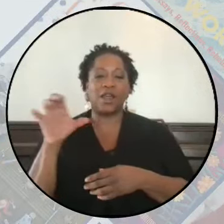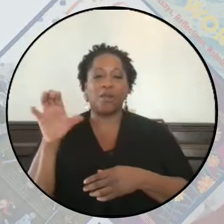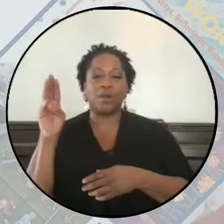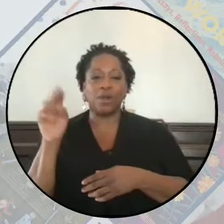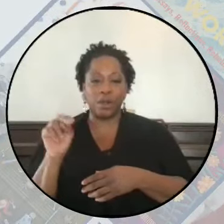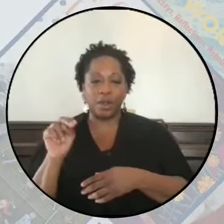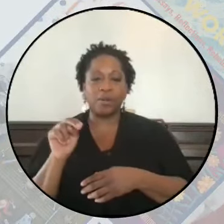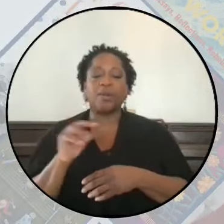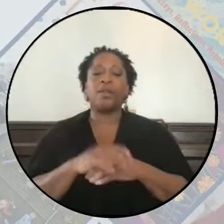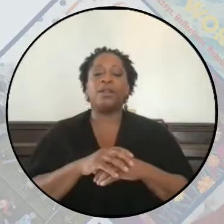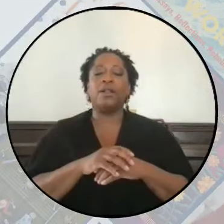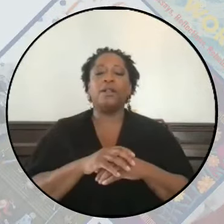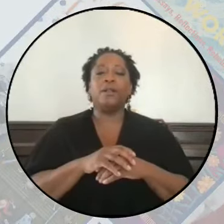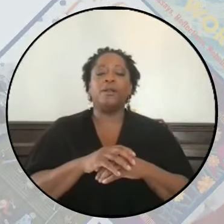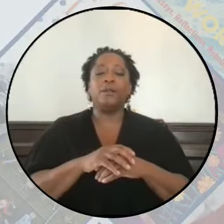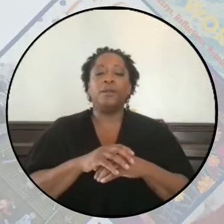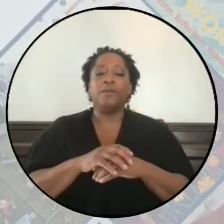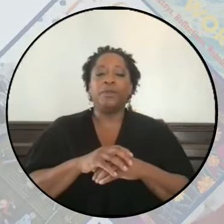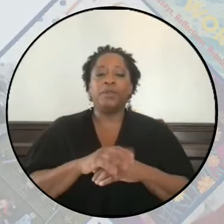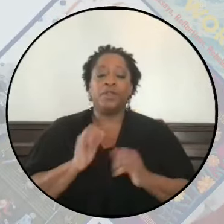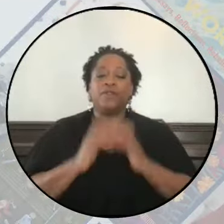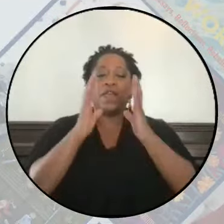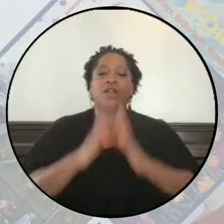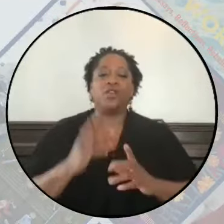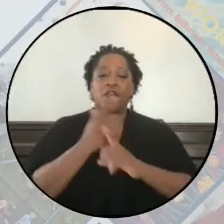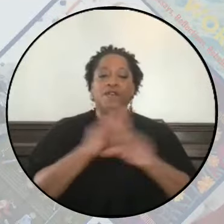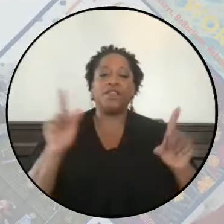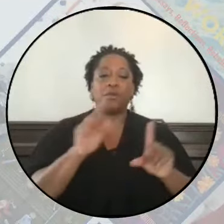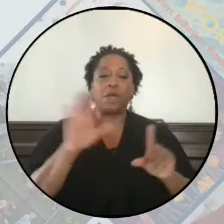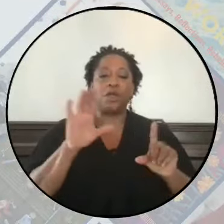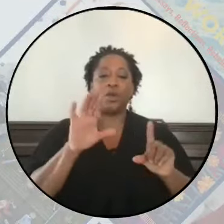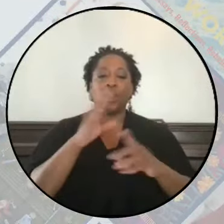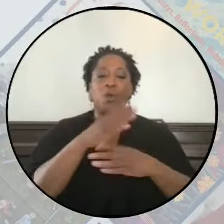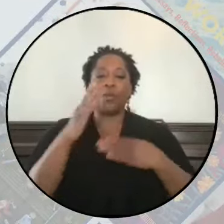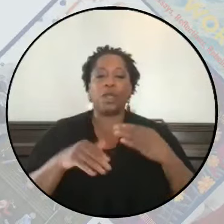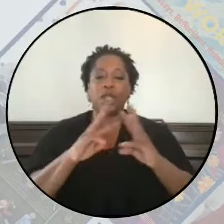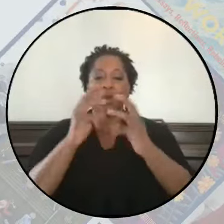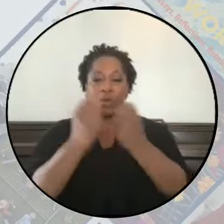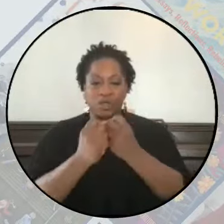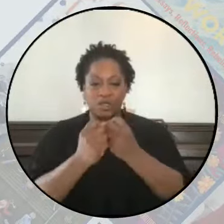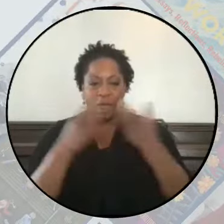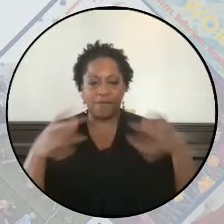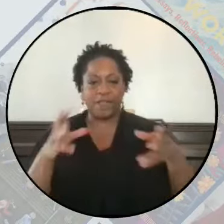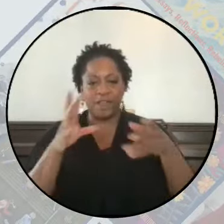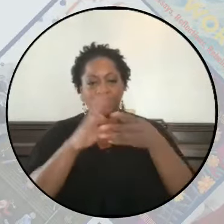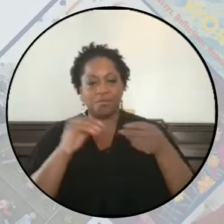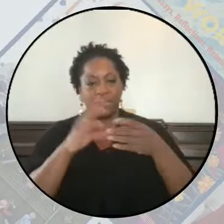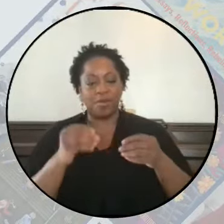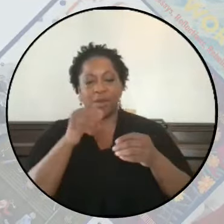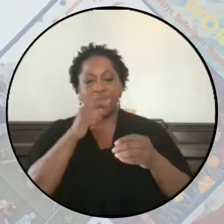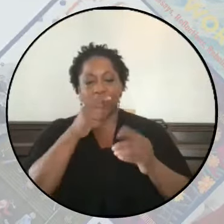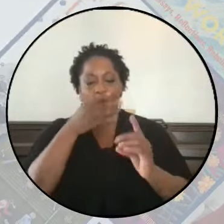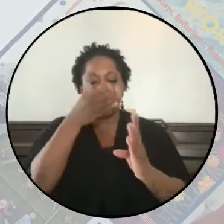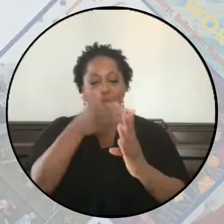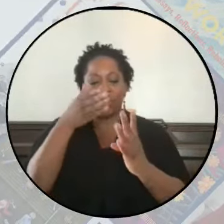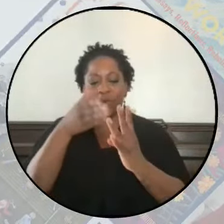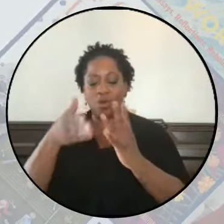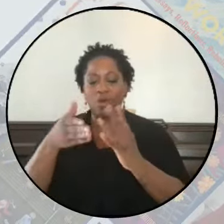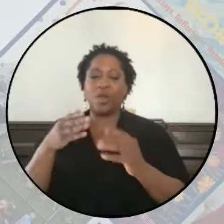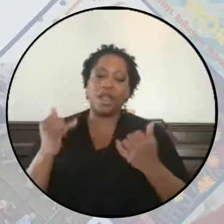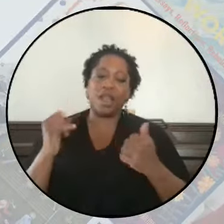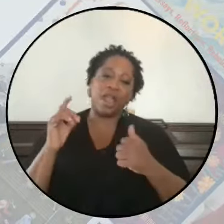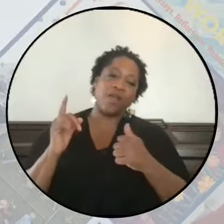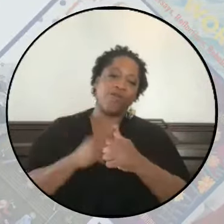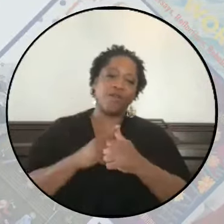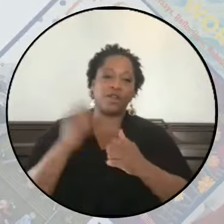founder of Liberate Your Research Workshops. And with that, I'm so glad to introduce our first